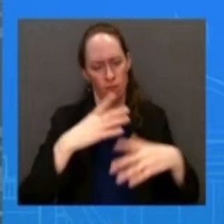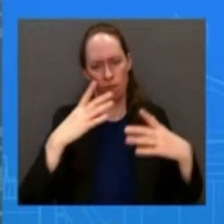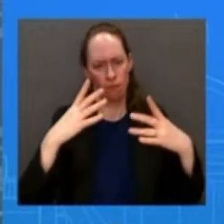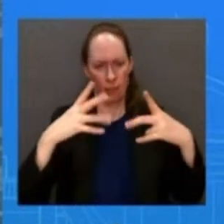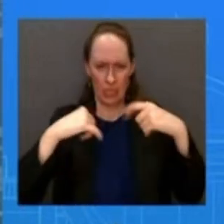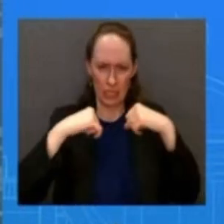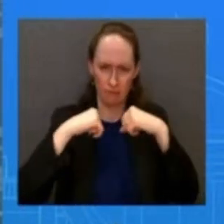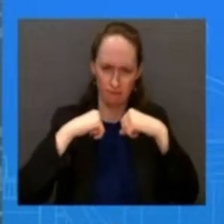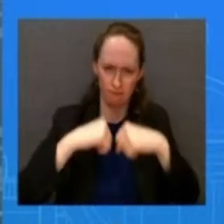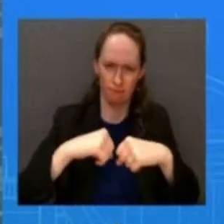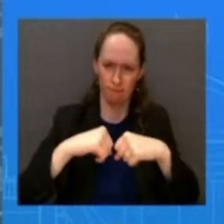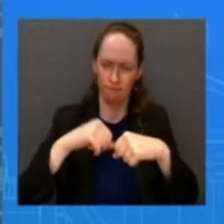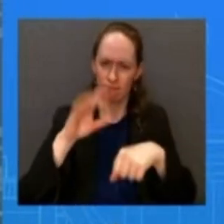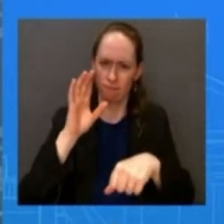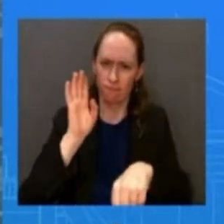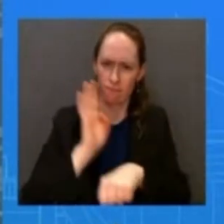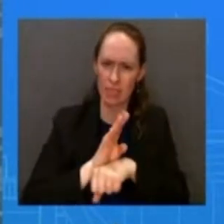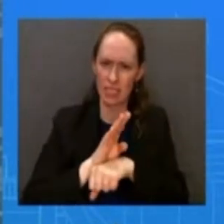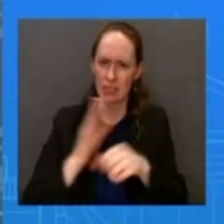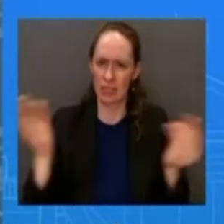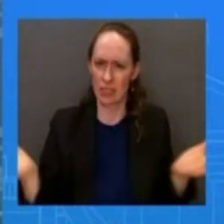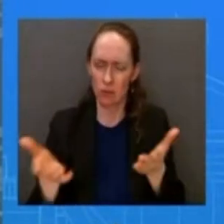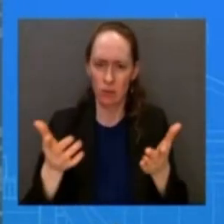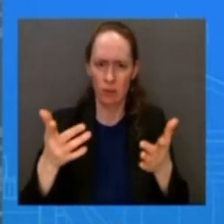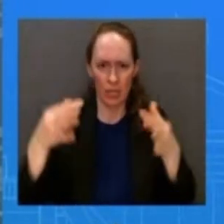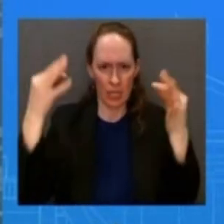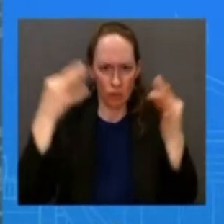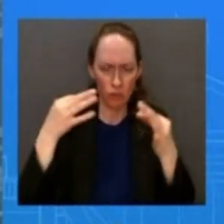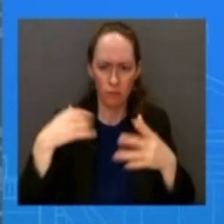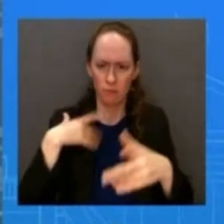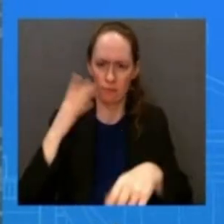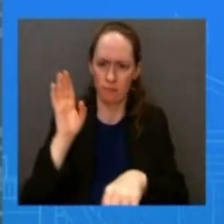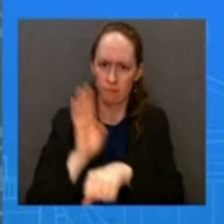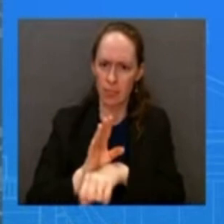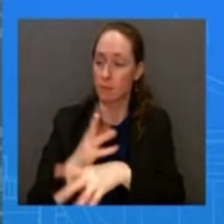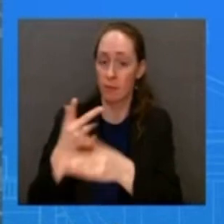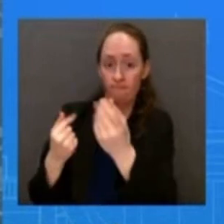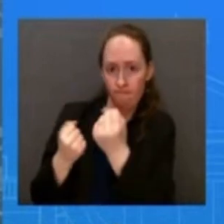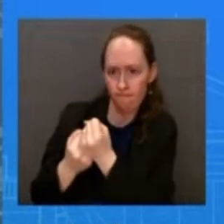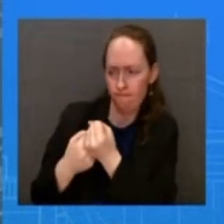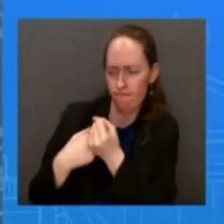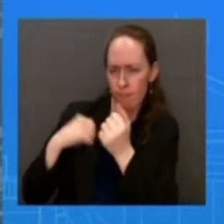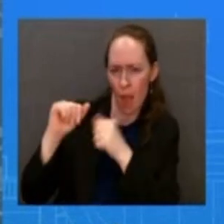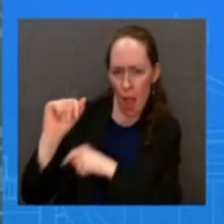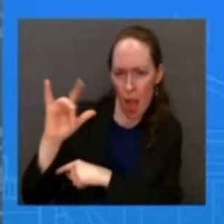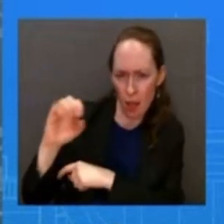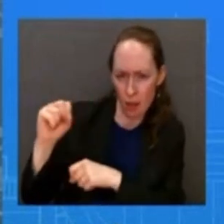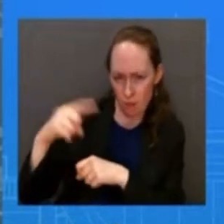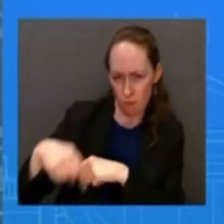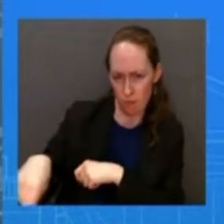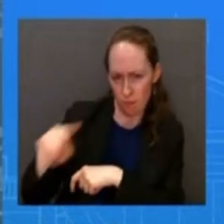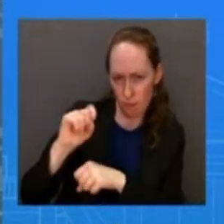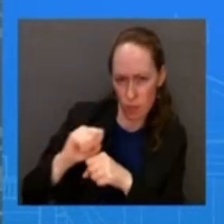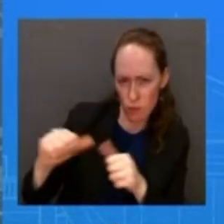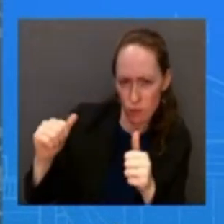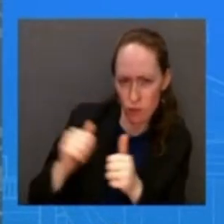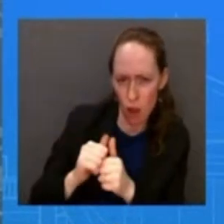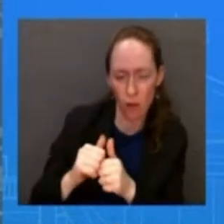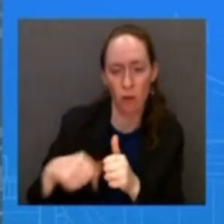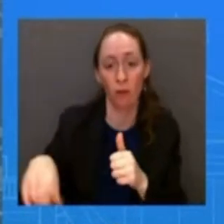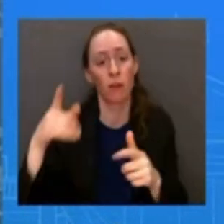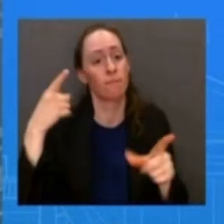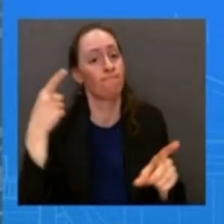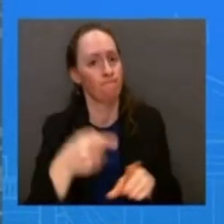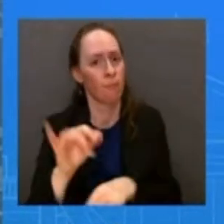with our allies and partners through initiatives like the trade and technology council and the indo-pacific economic framework and by investing